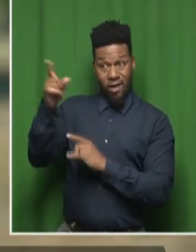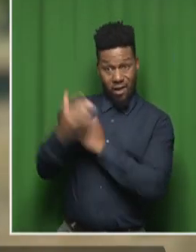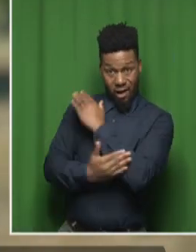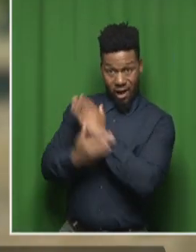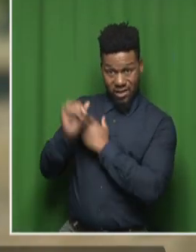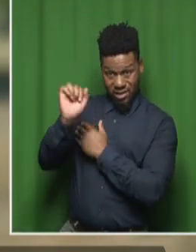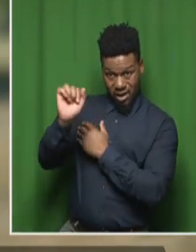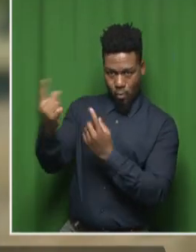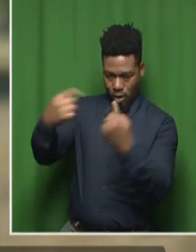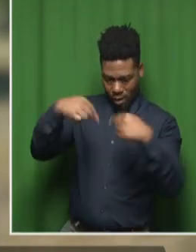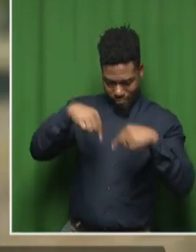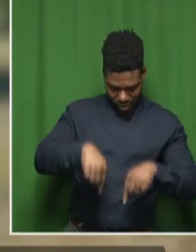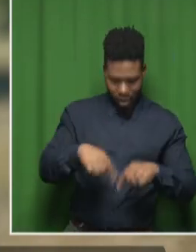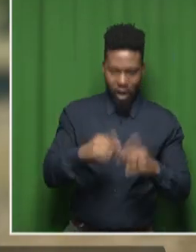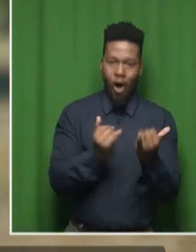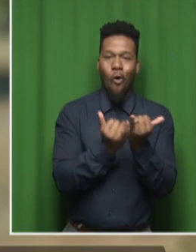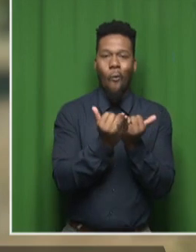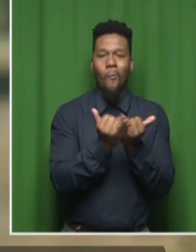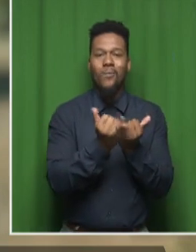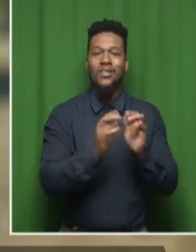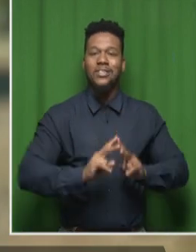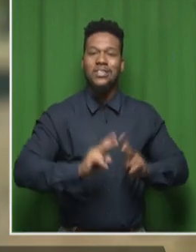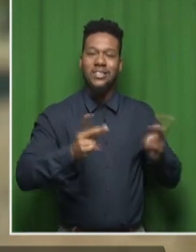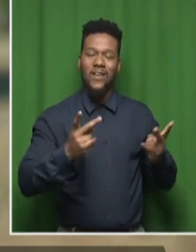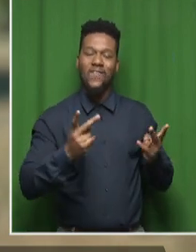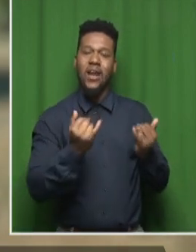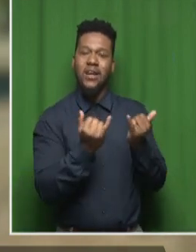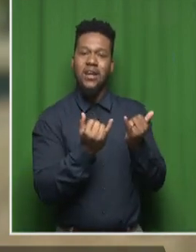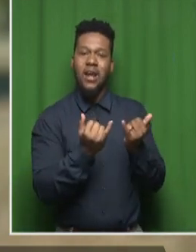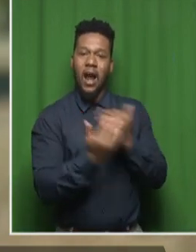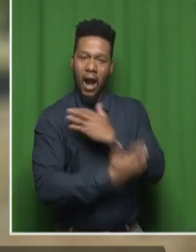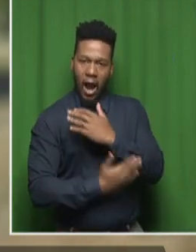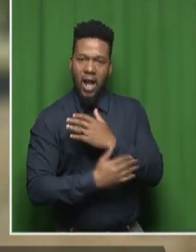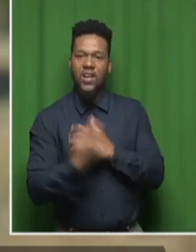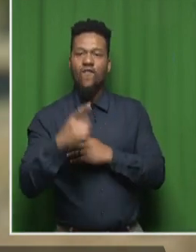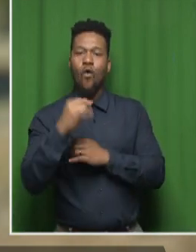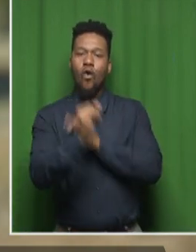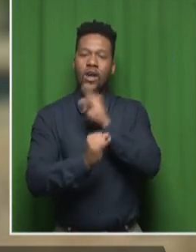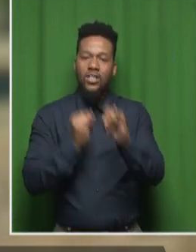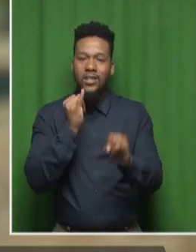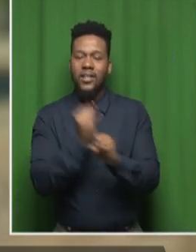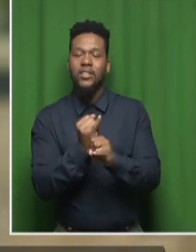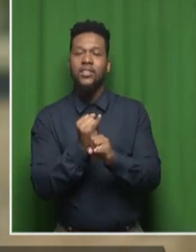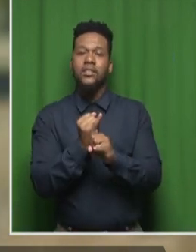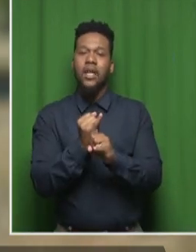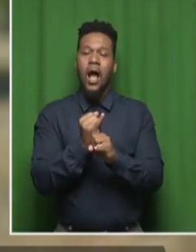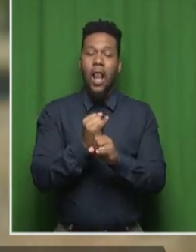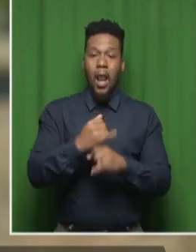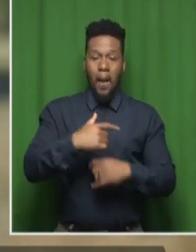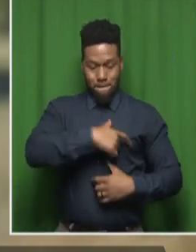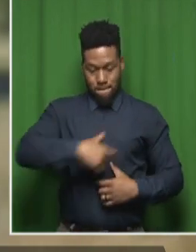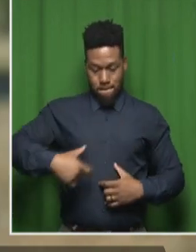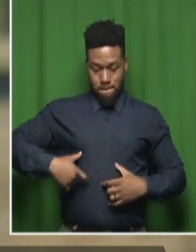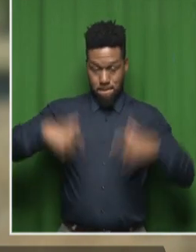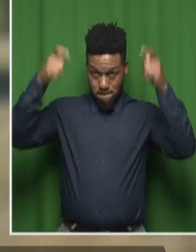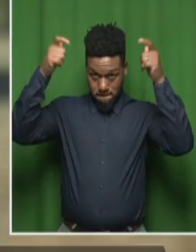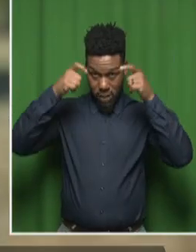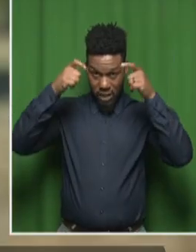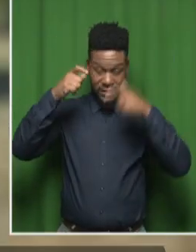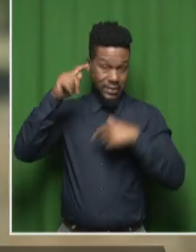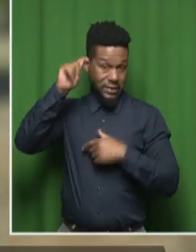they all come together to compete in a different country internationally for the International Miss Teen Universe crown. So for example,